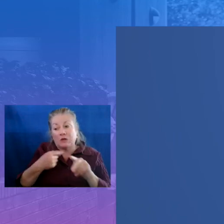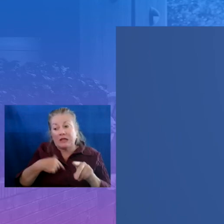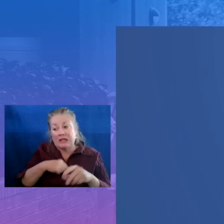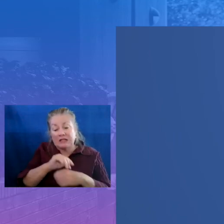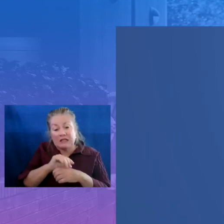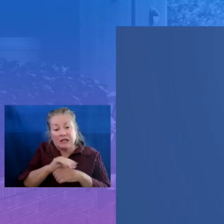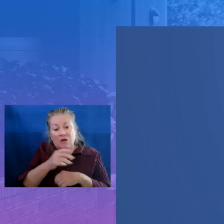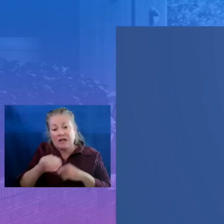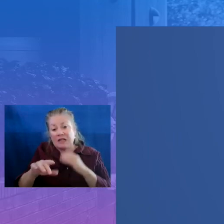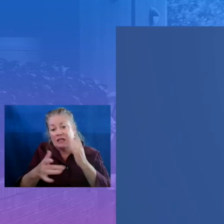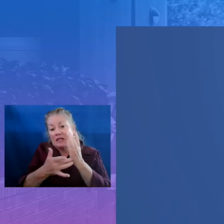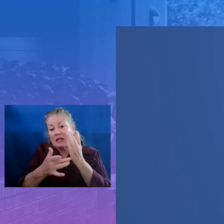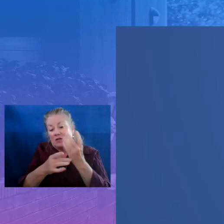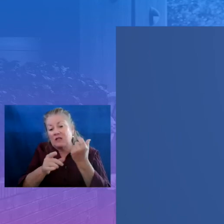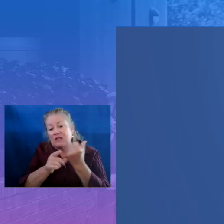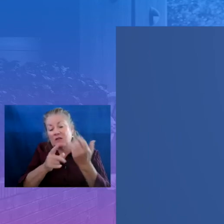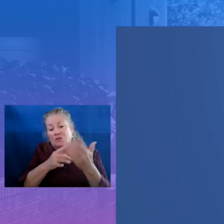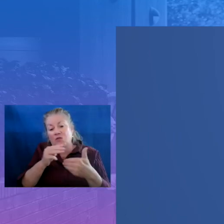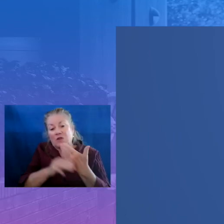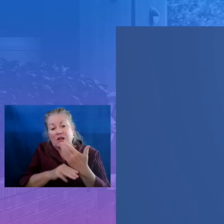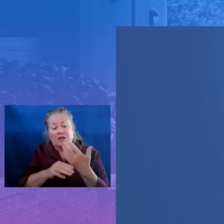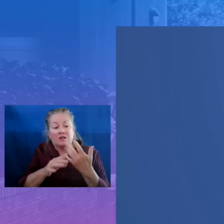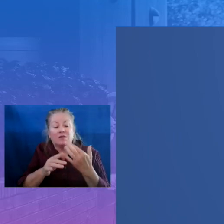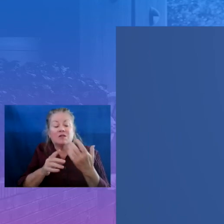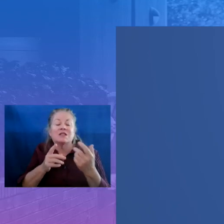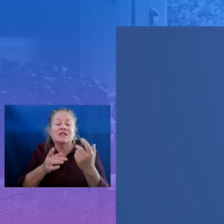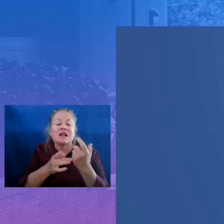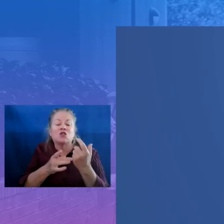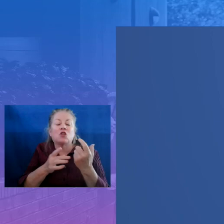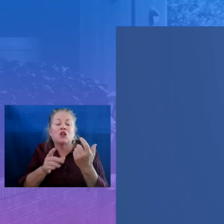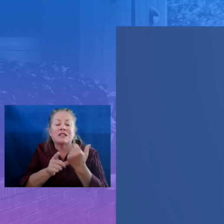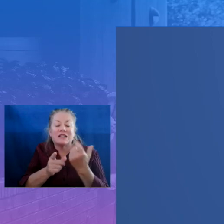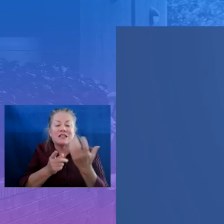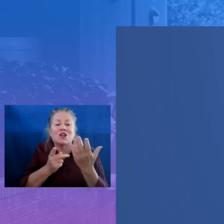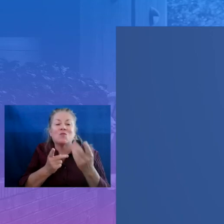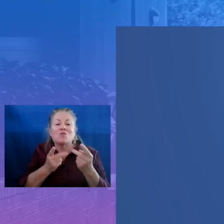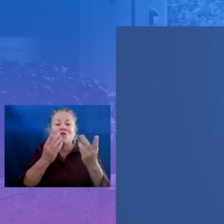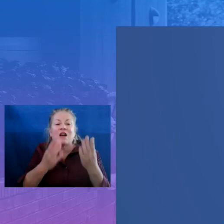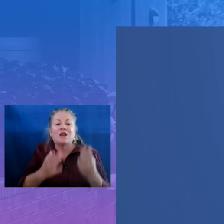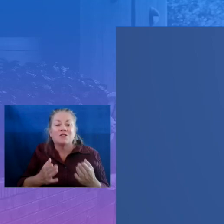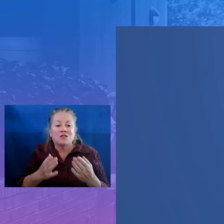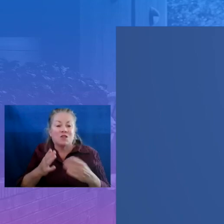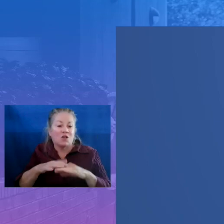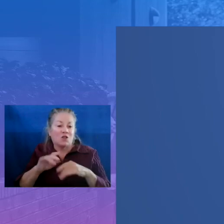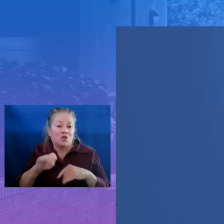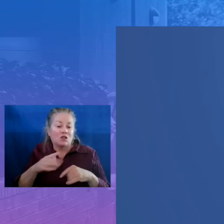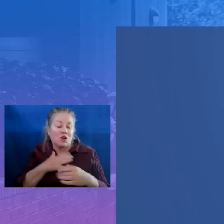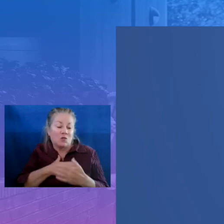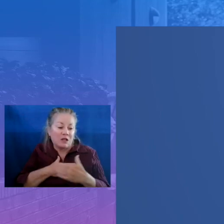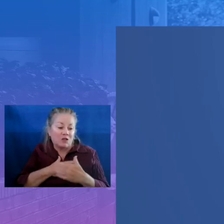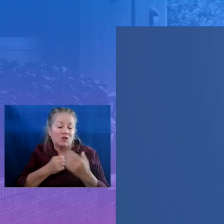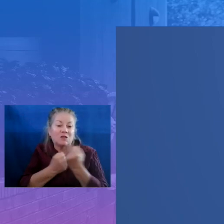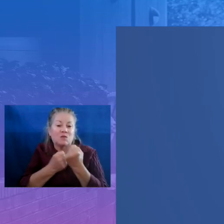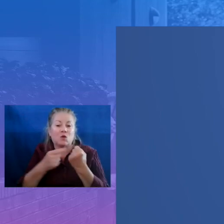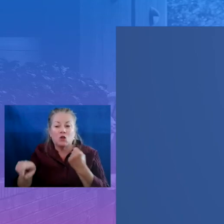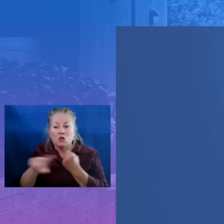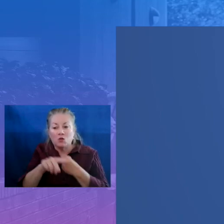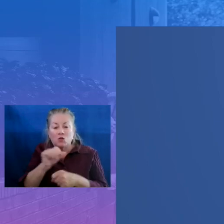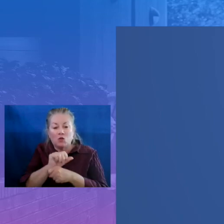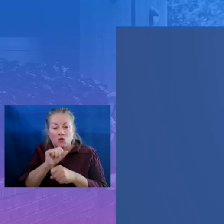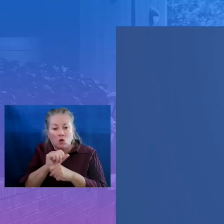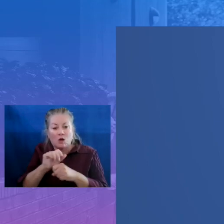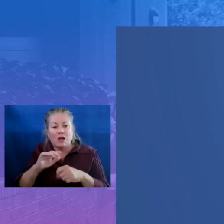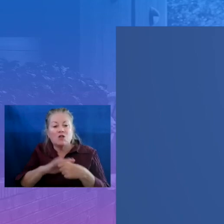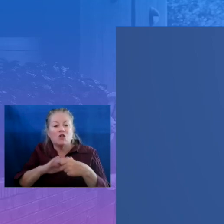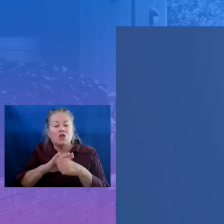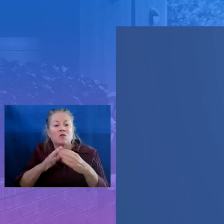on the call. It would be our pleasure to support you and your work and your local communities. Have a great evening and thank you so much for joining.